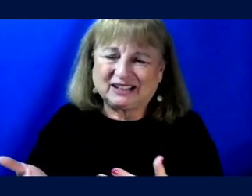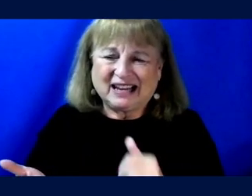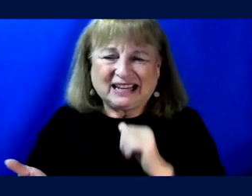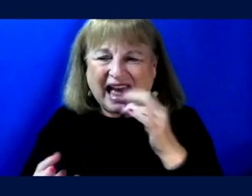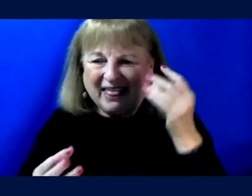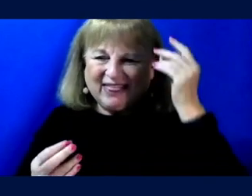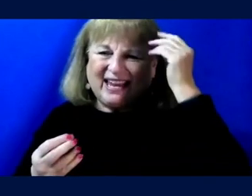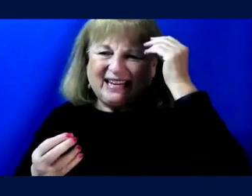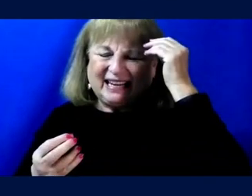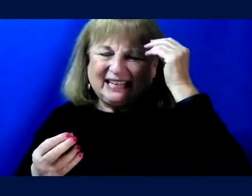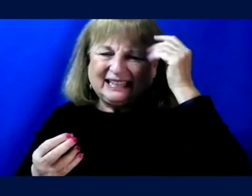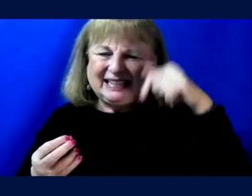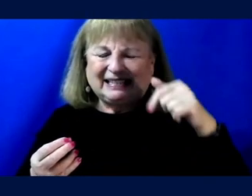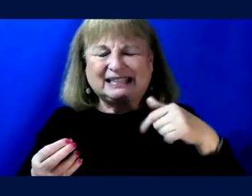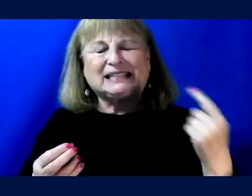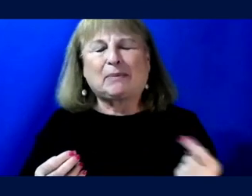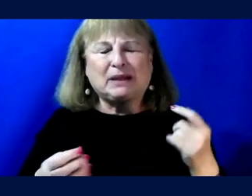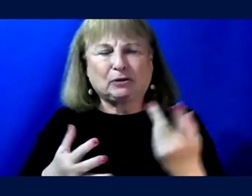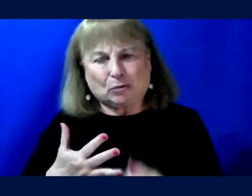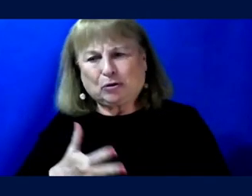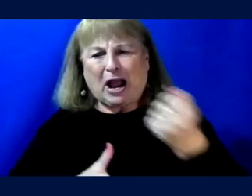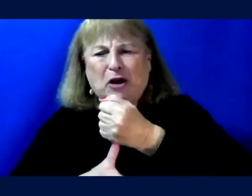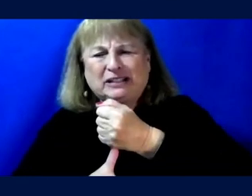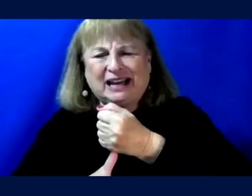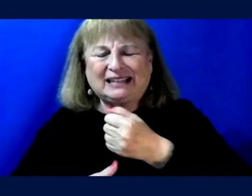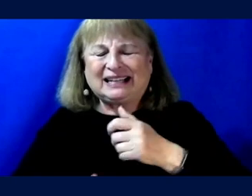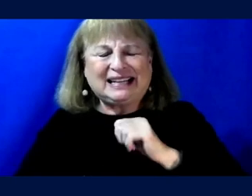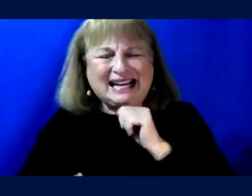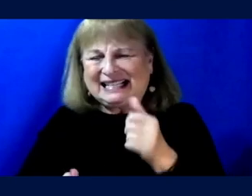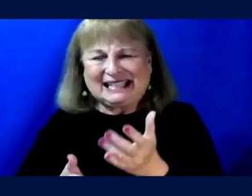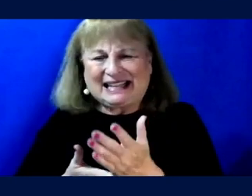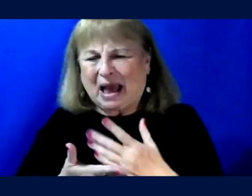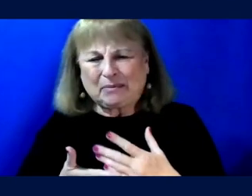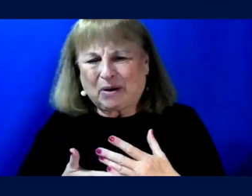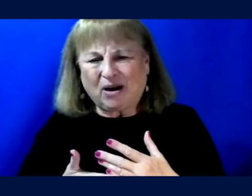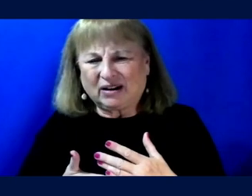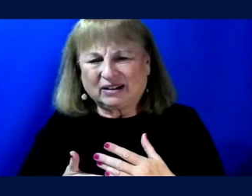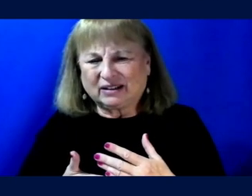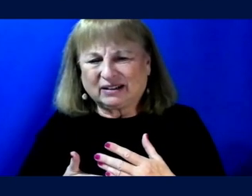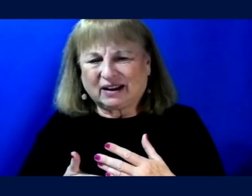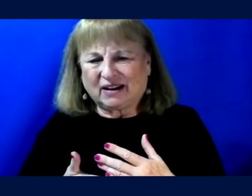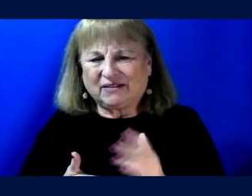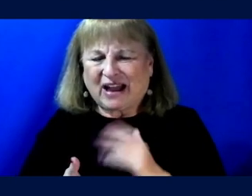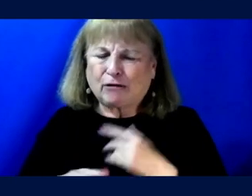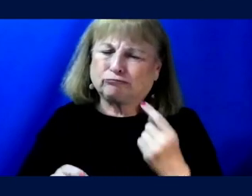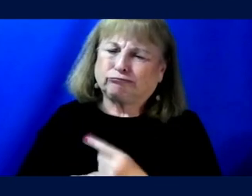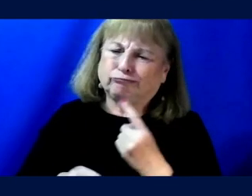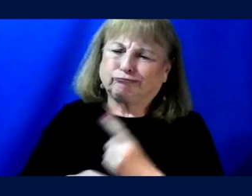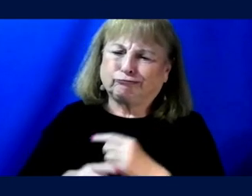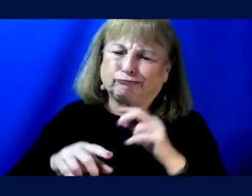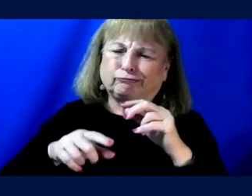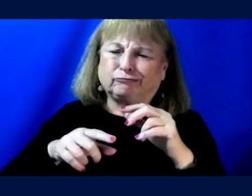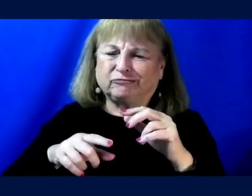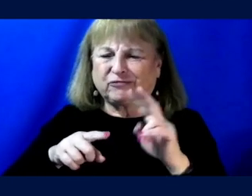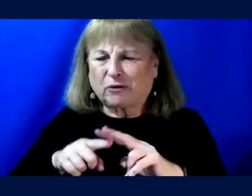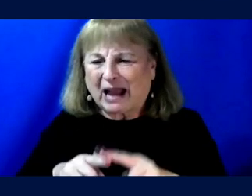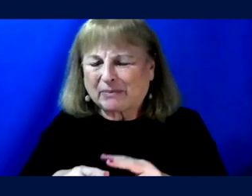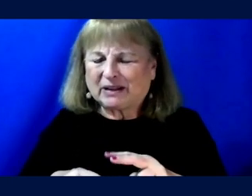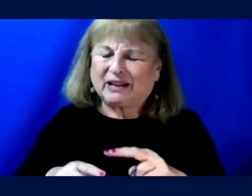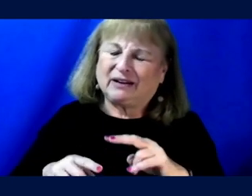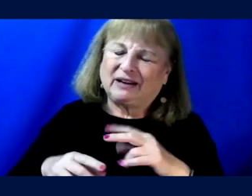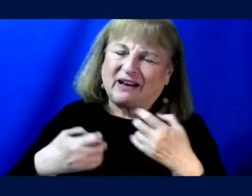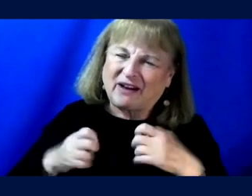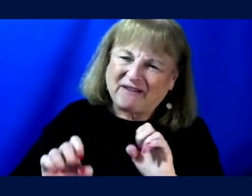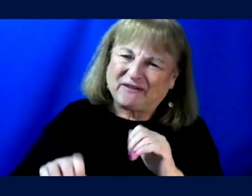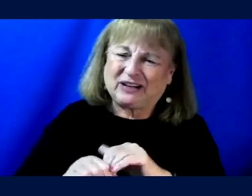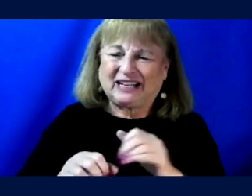thinking this is something to prioritize. It's not part of the vernacular of diversity of efforts in science.